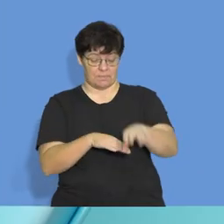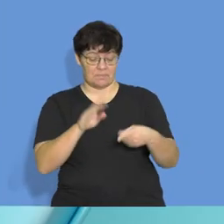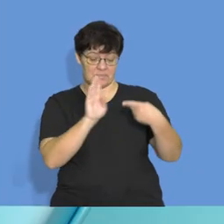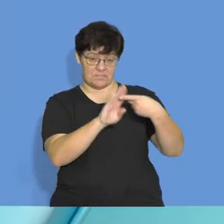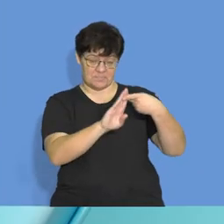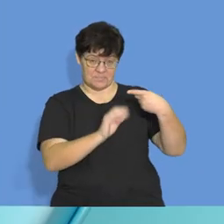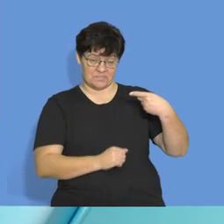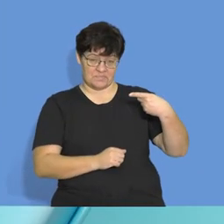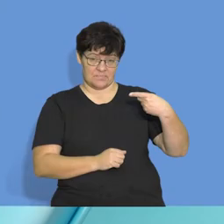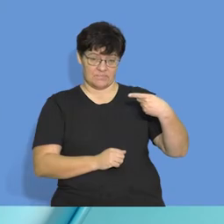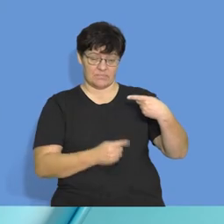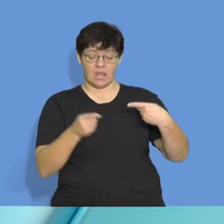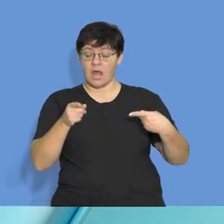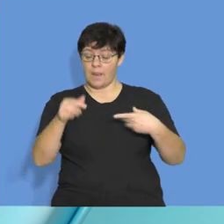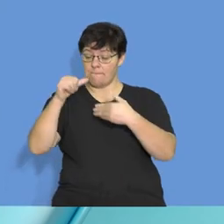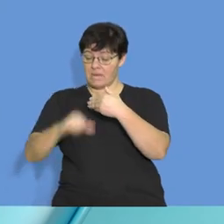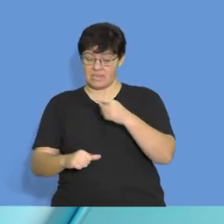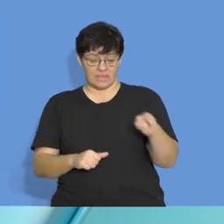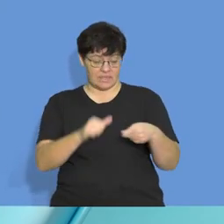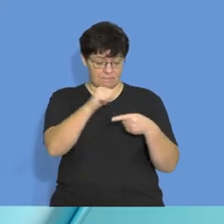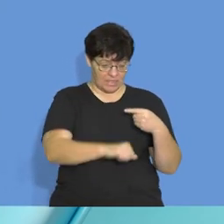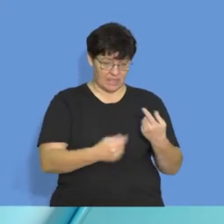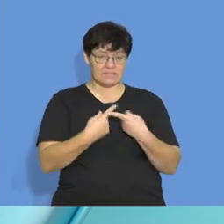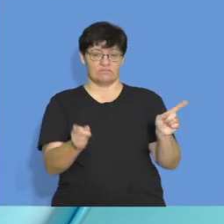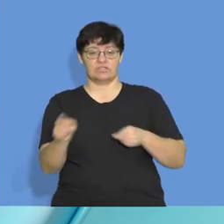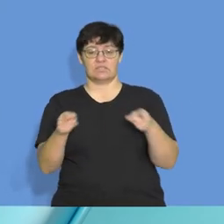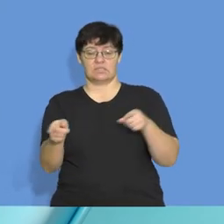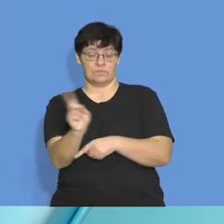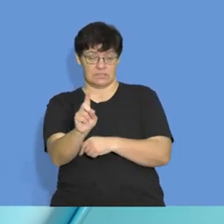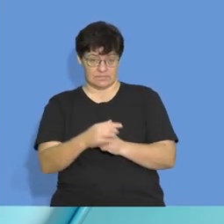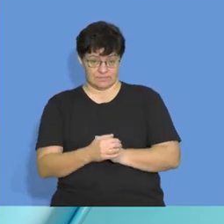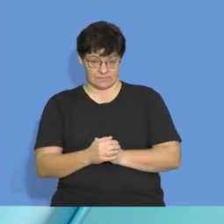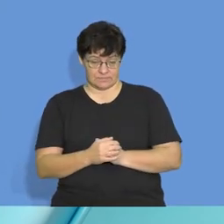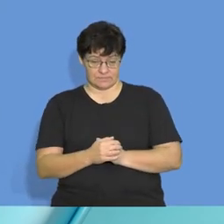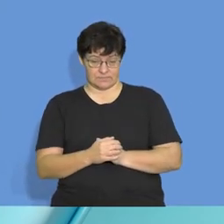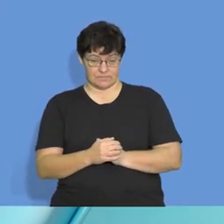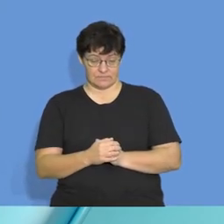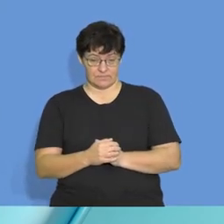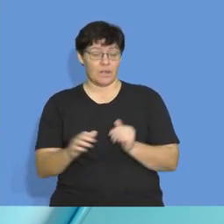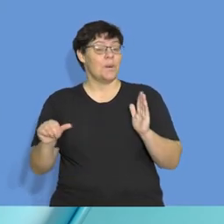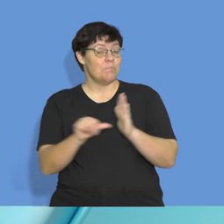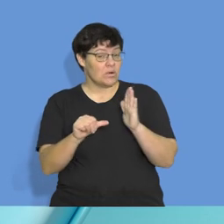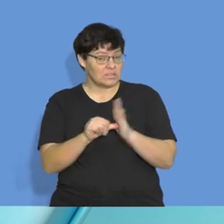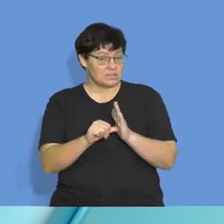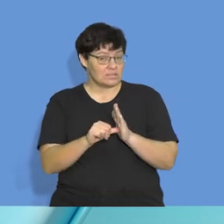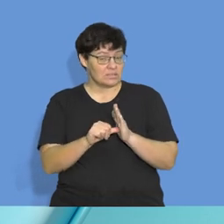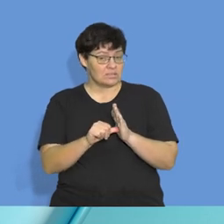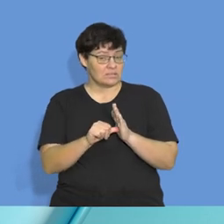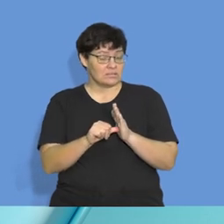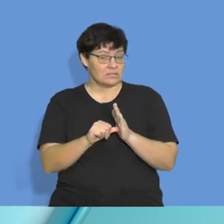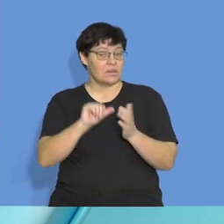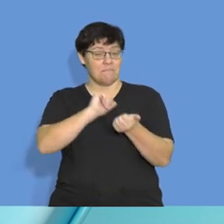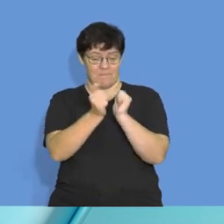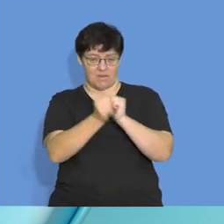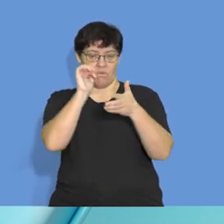calculate the difference between the two months. It is important that you learn method, right?